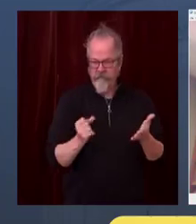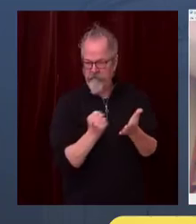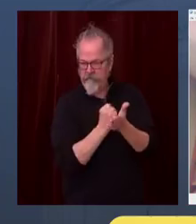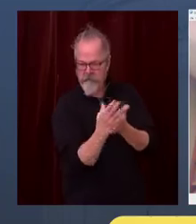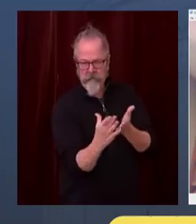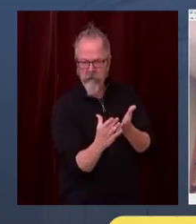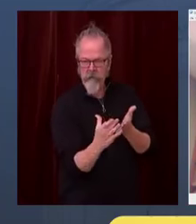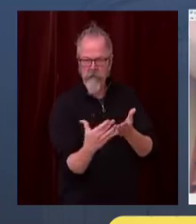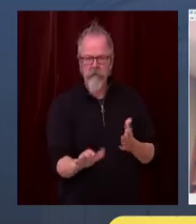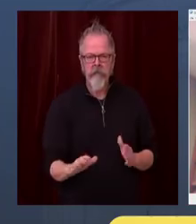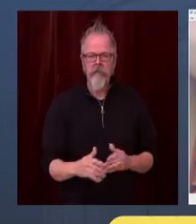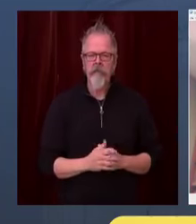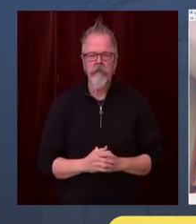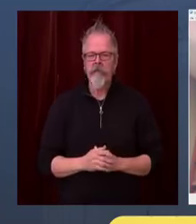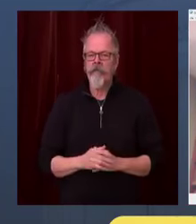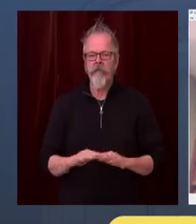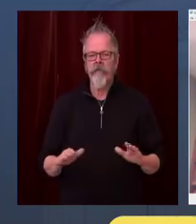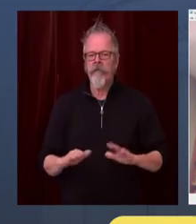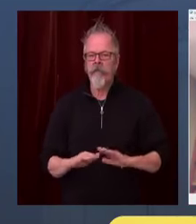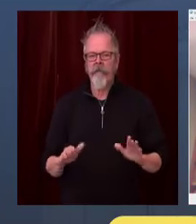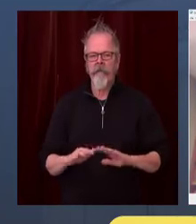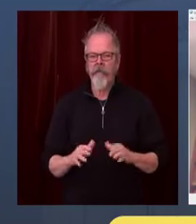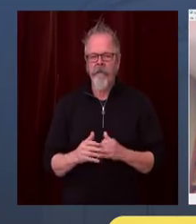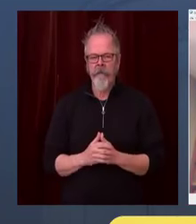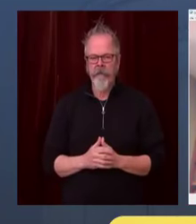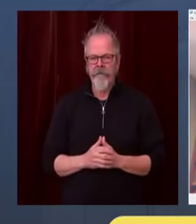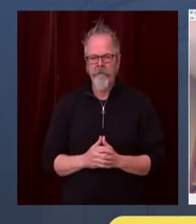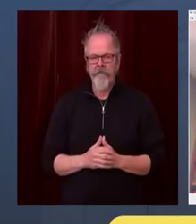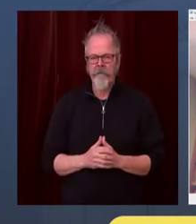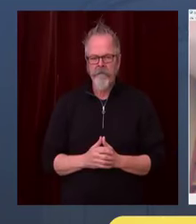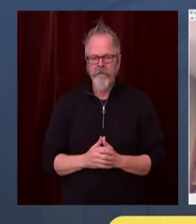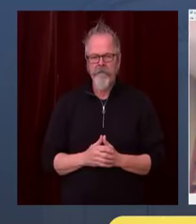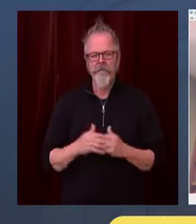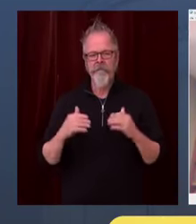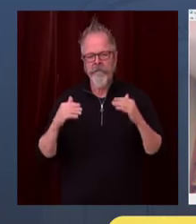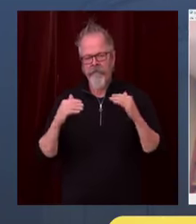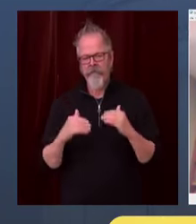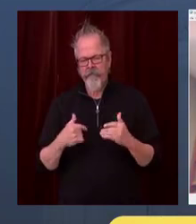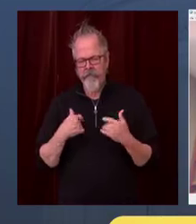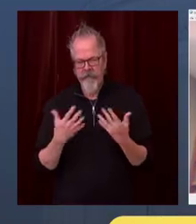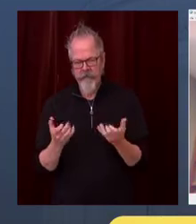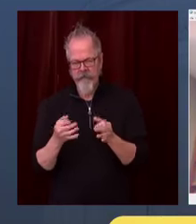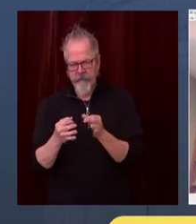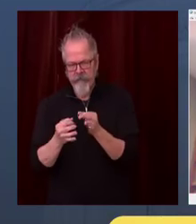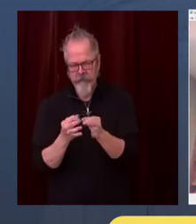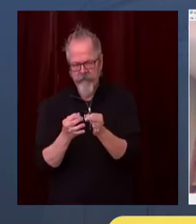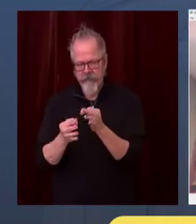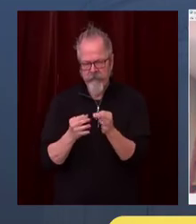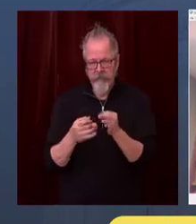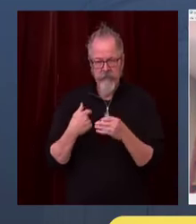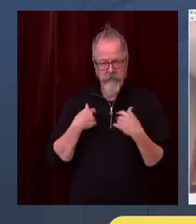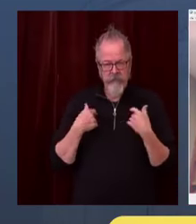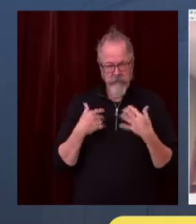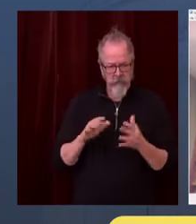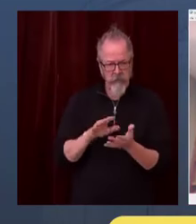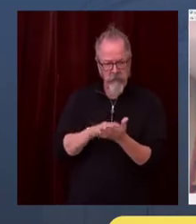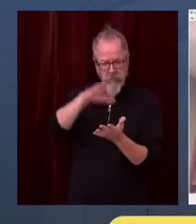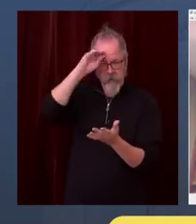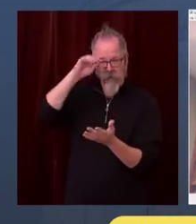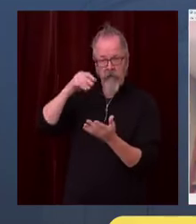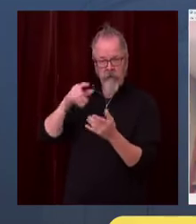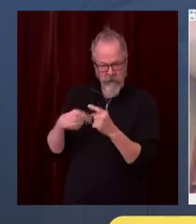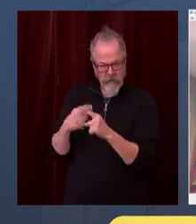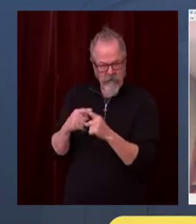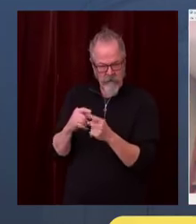now know that this virus can also spread through very small droplets called aerosols that are expelled from our mouths when we talk,